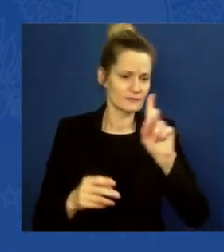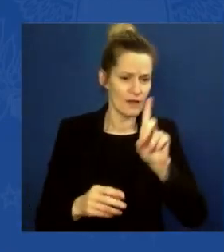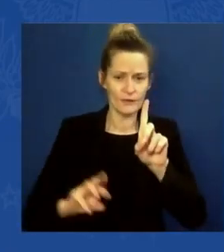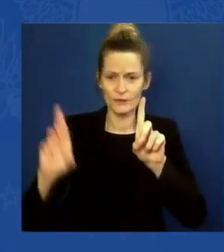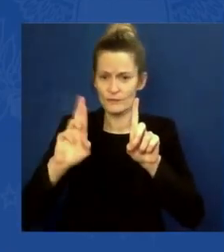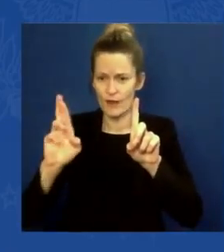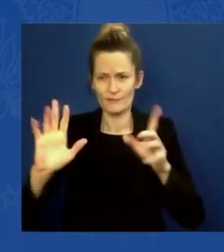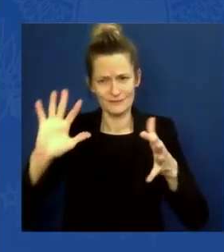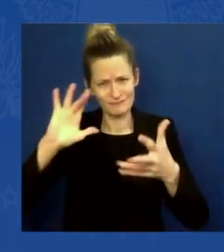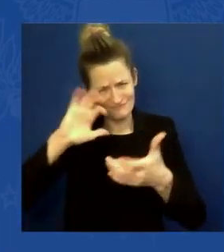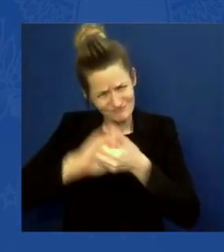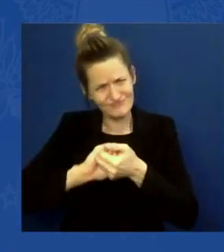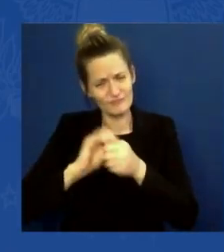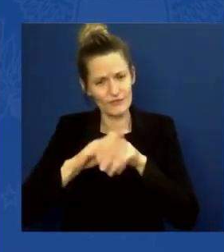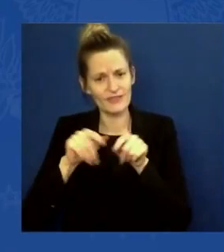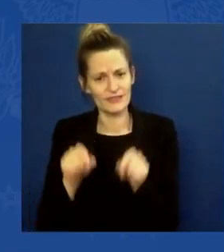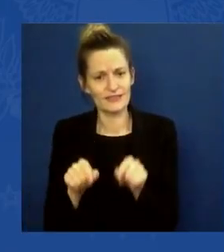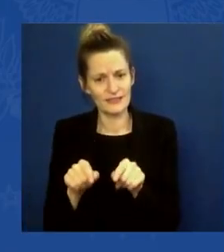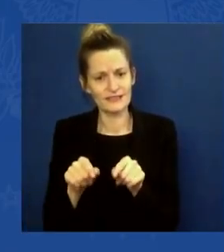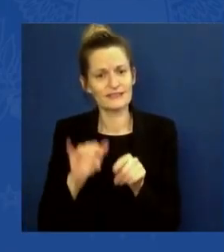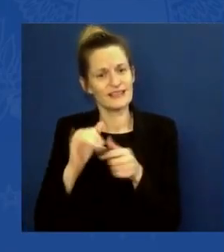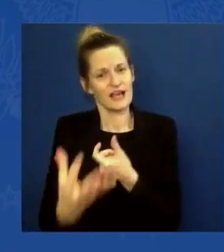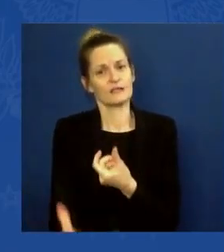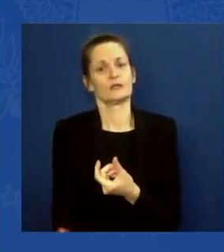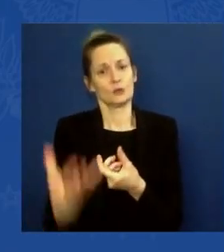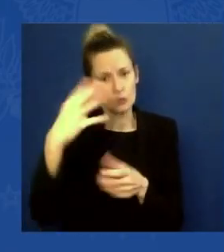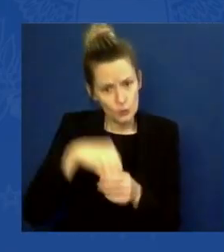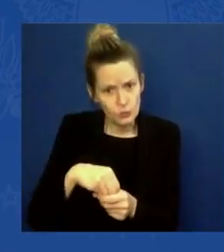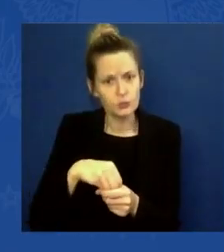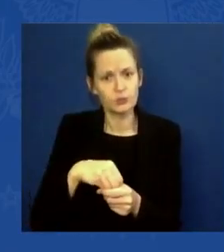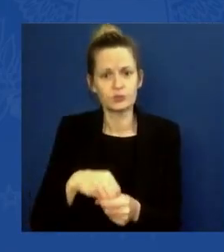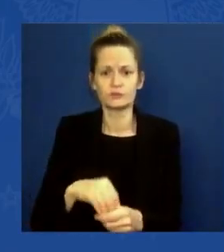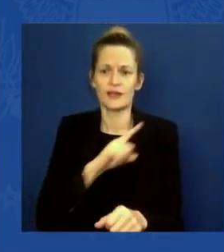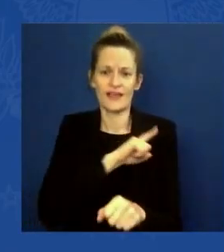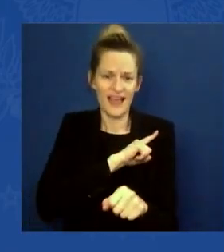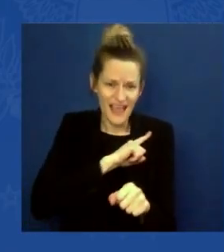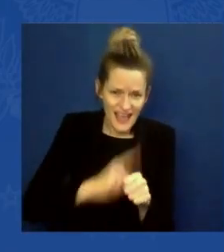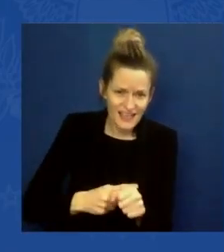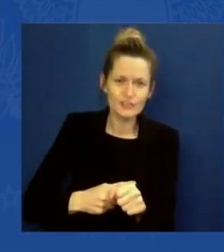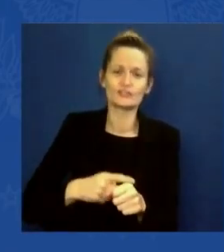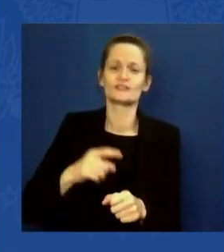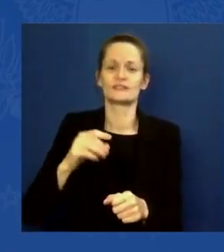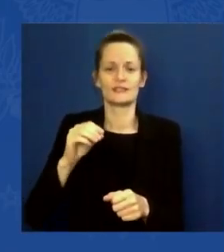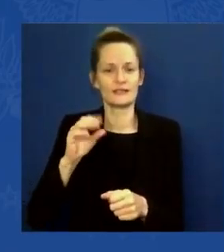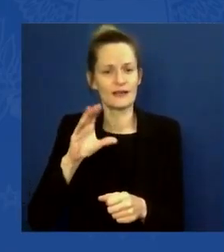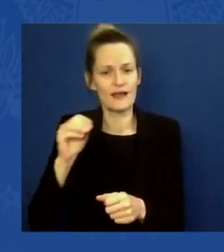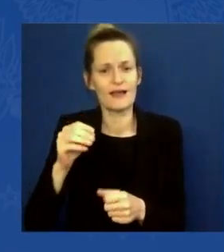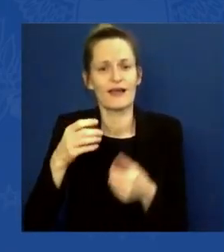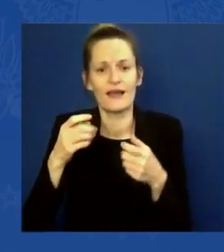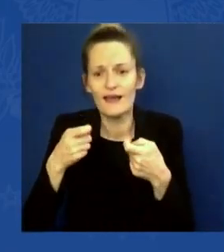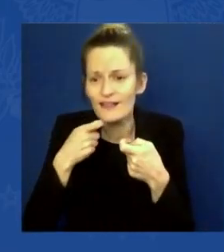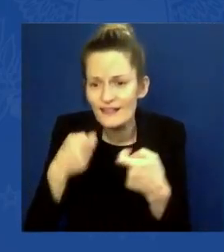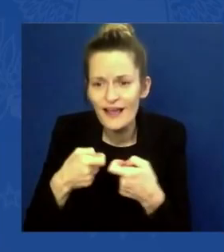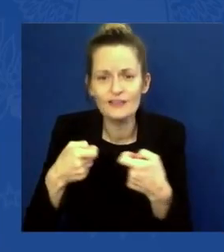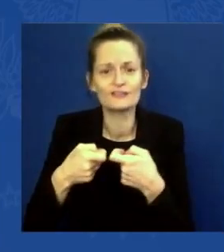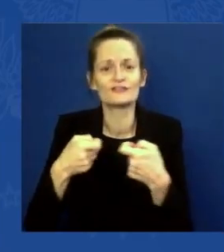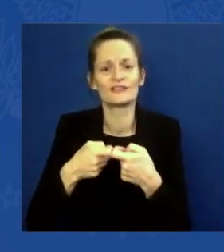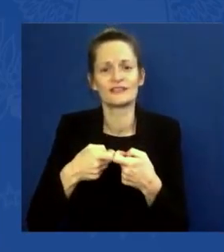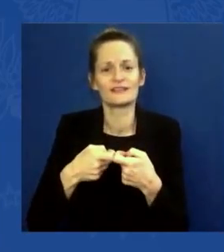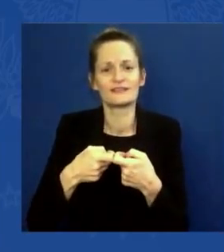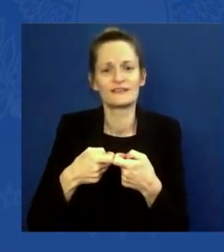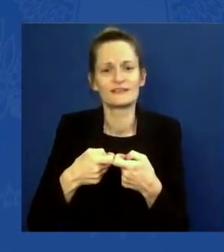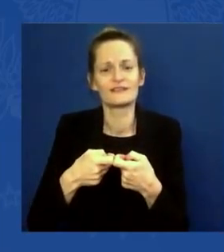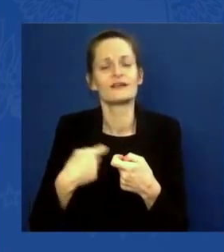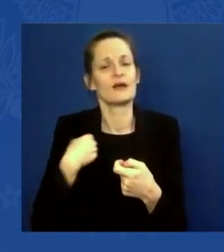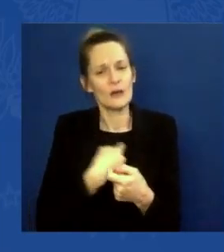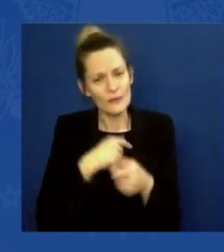grid is more reliable, we can carry more renewable energy, so we can create good union jobs building that new grid. We're also making dramatic